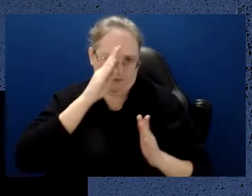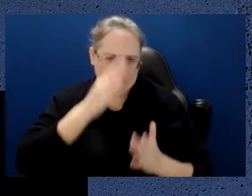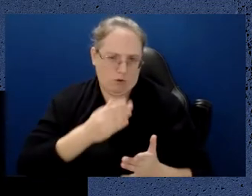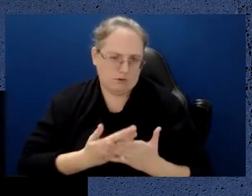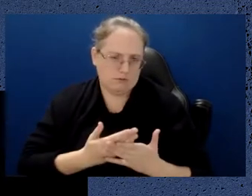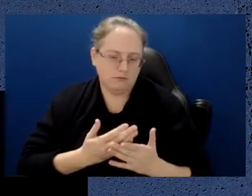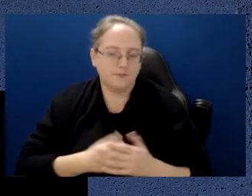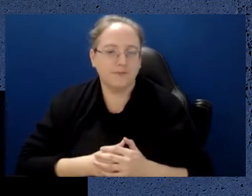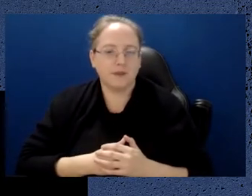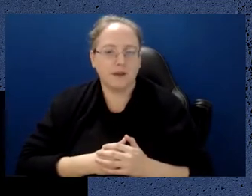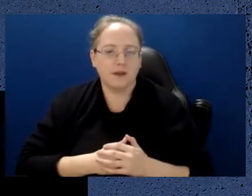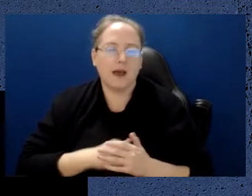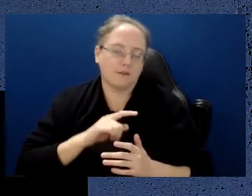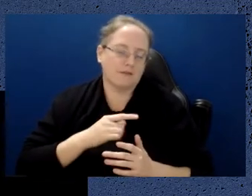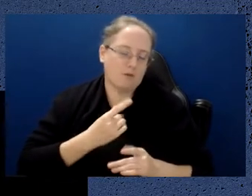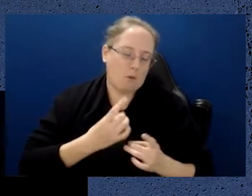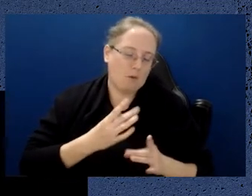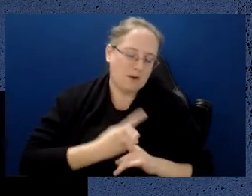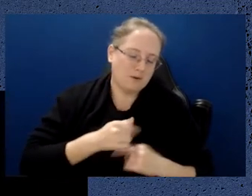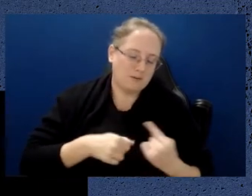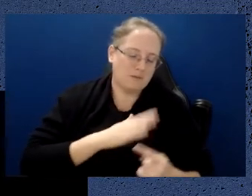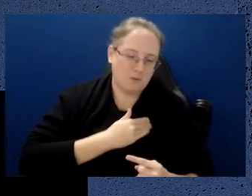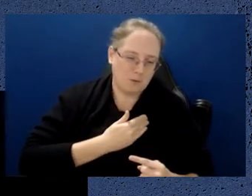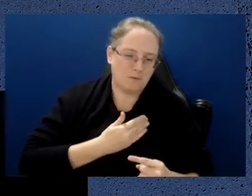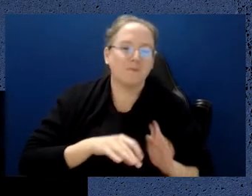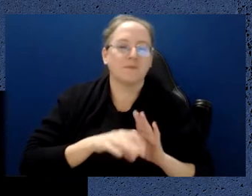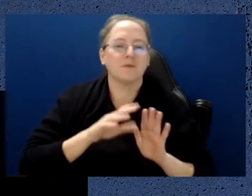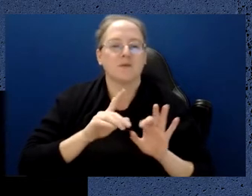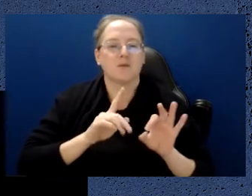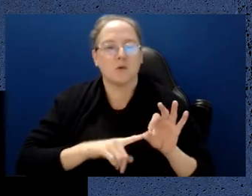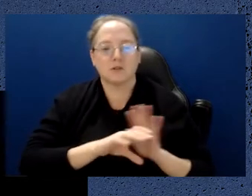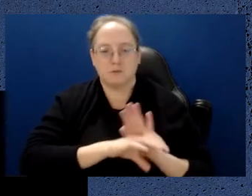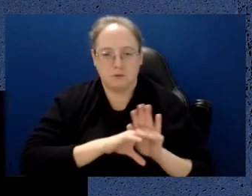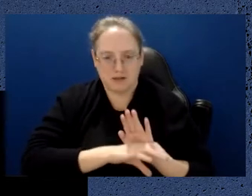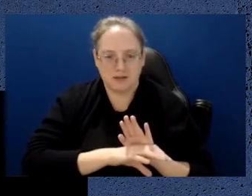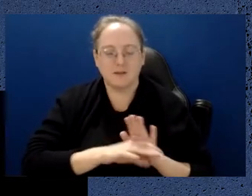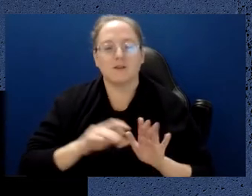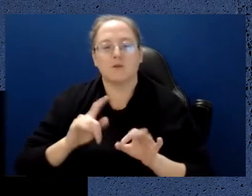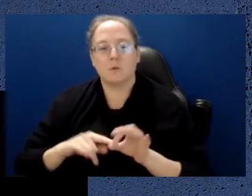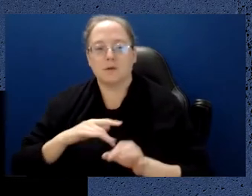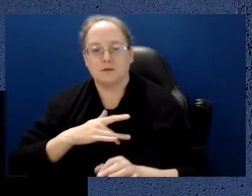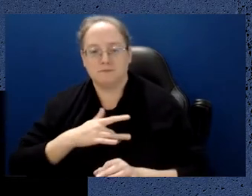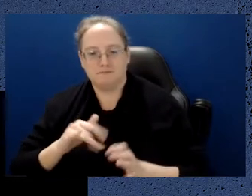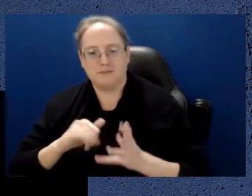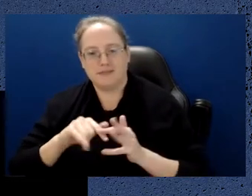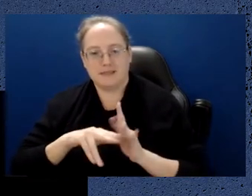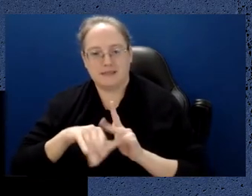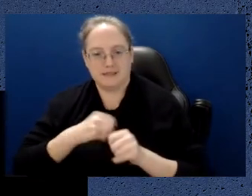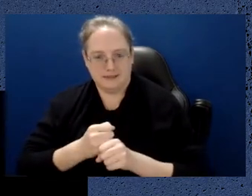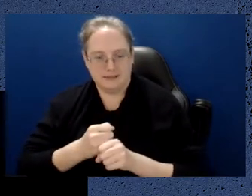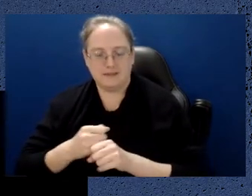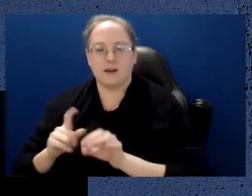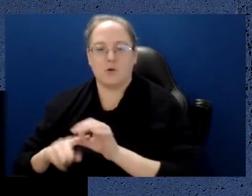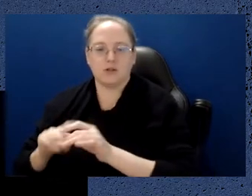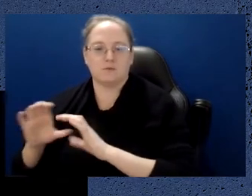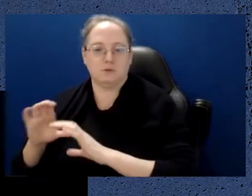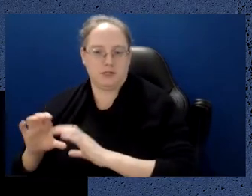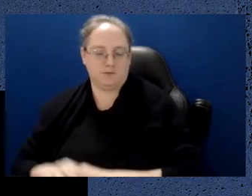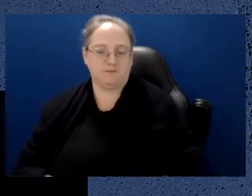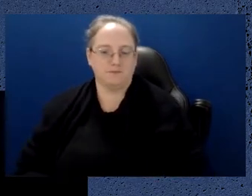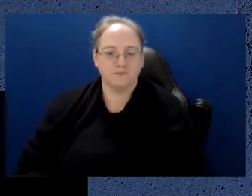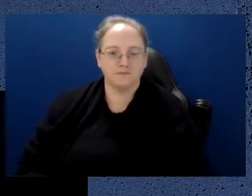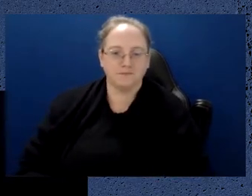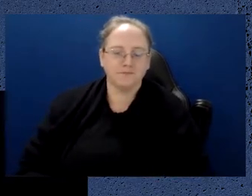as you've seen already computing, sensing and communication. So I'll probably focus more on